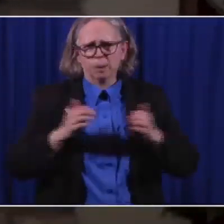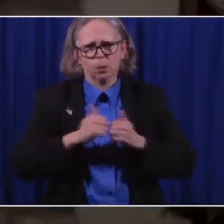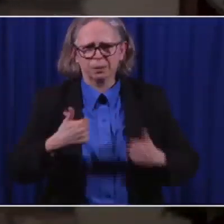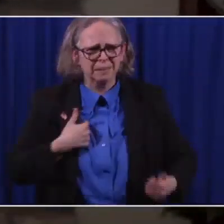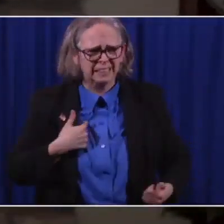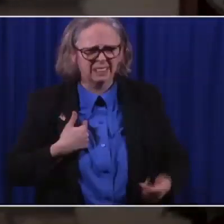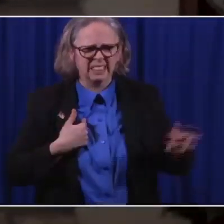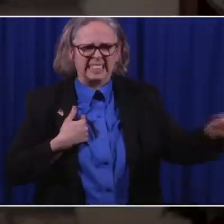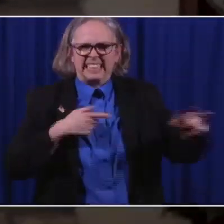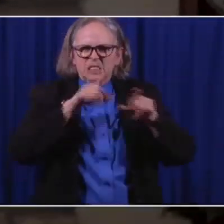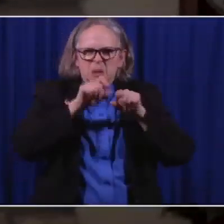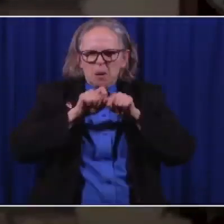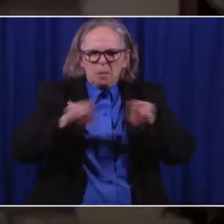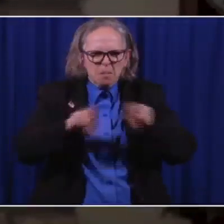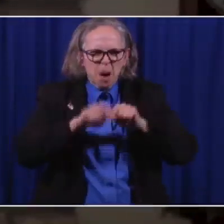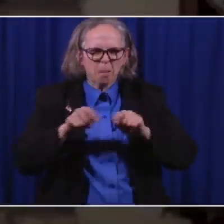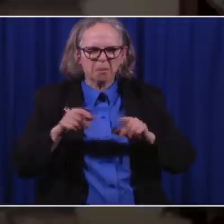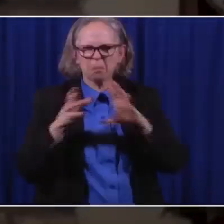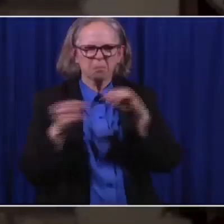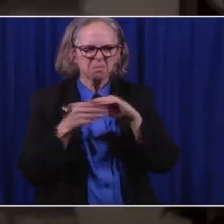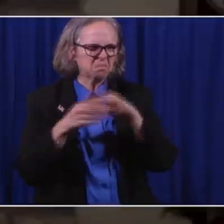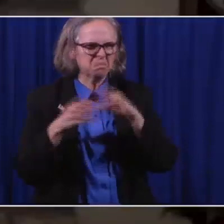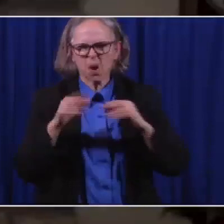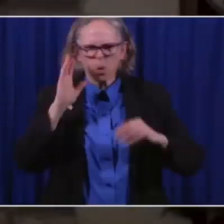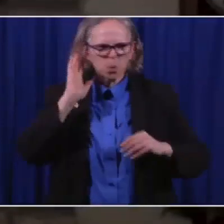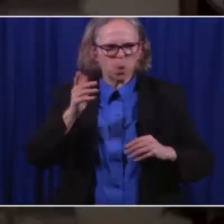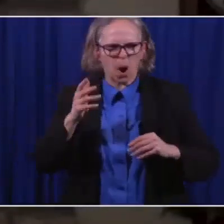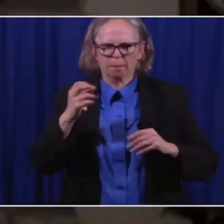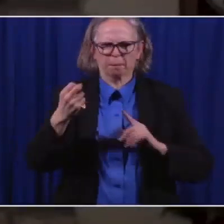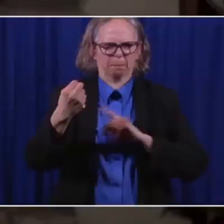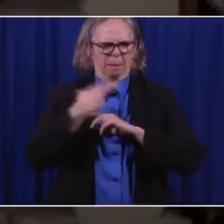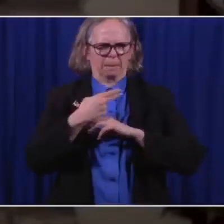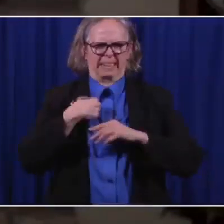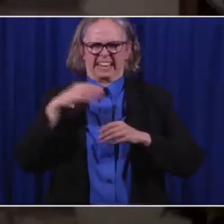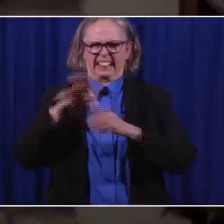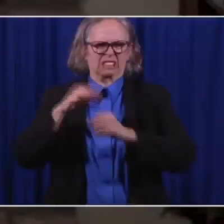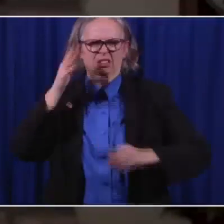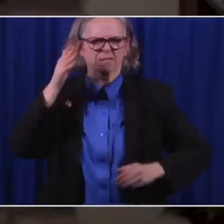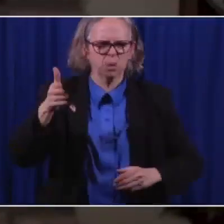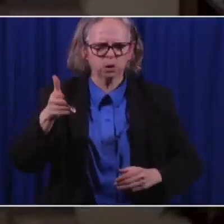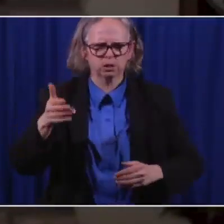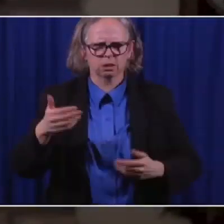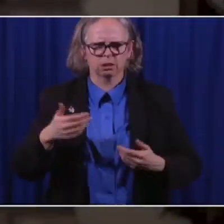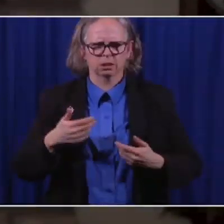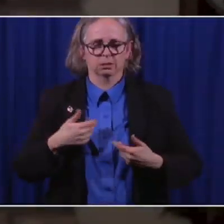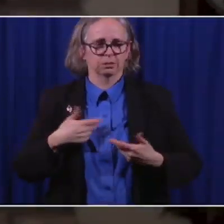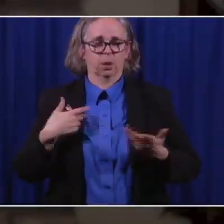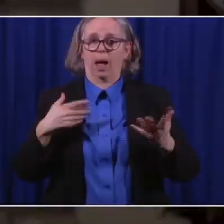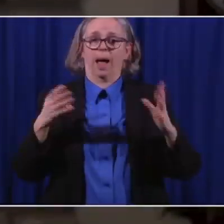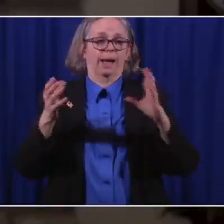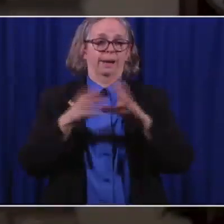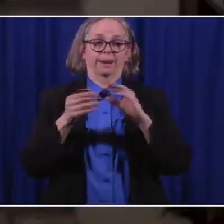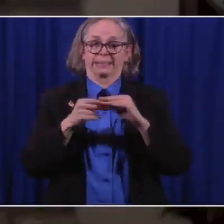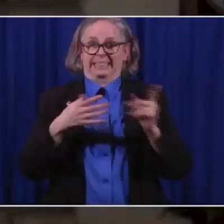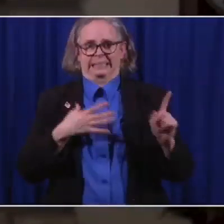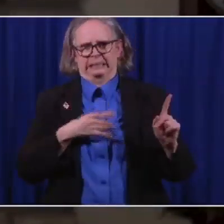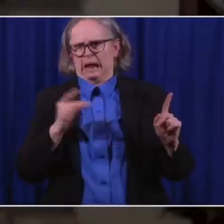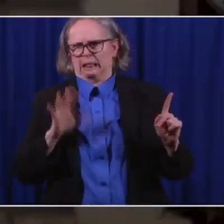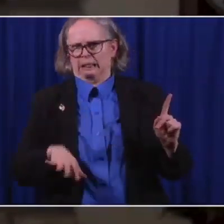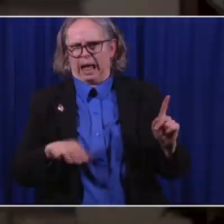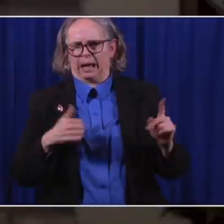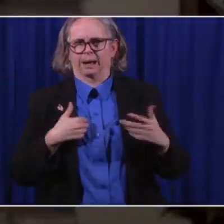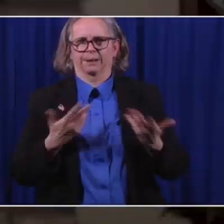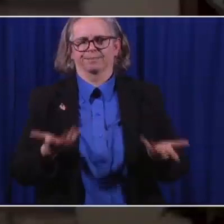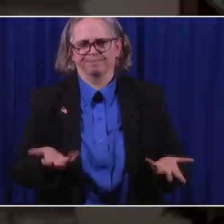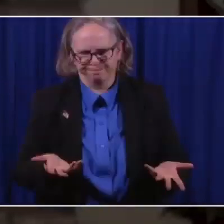someone running against me in a primary. So obviously, I must have said something he didn't like. Look, Laura,